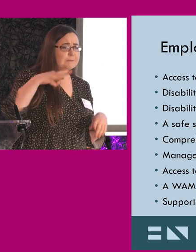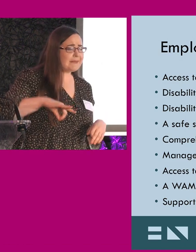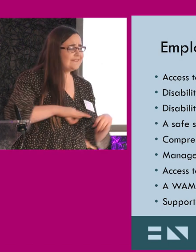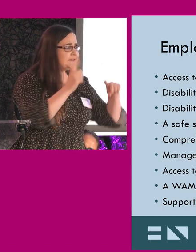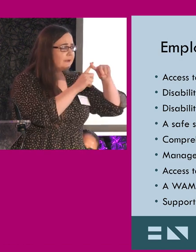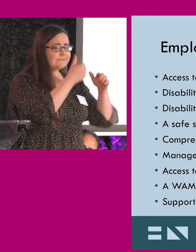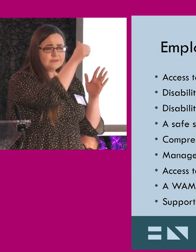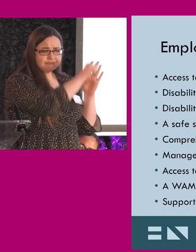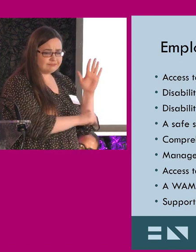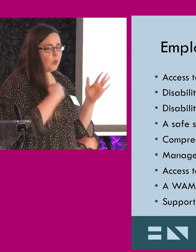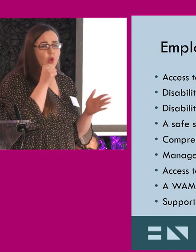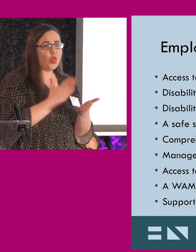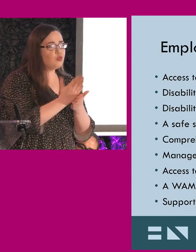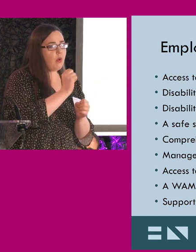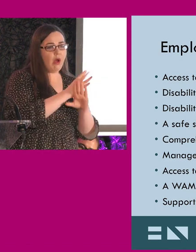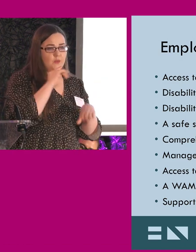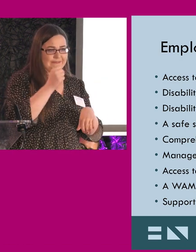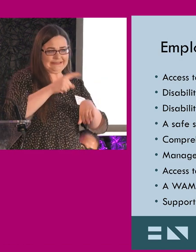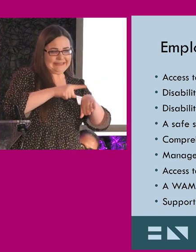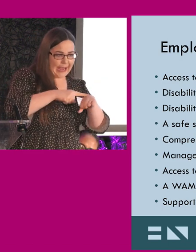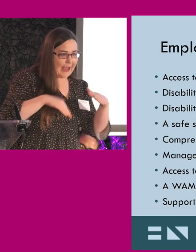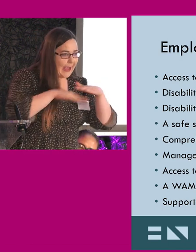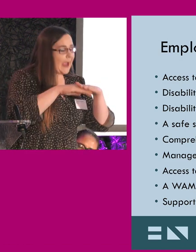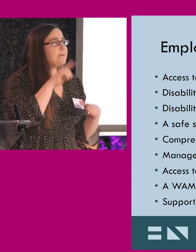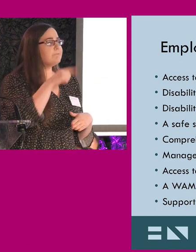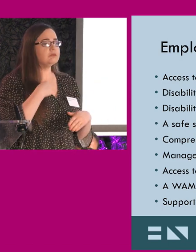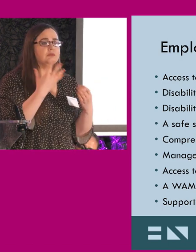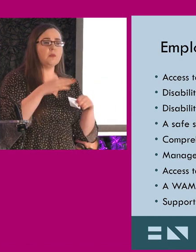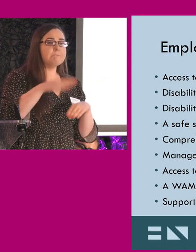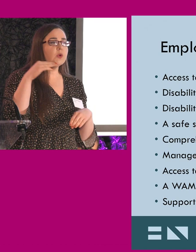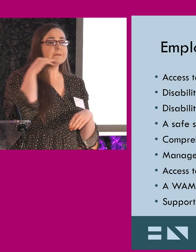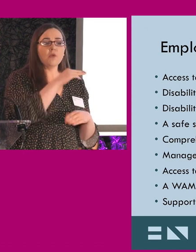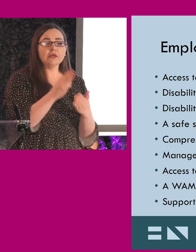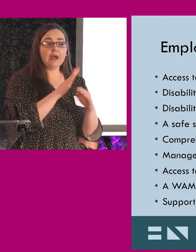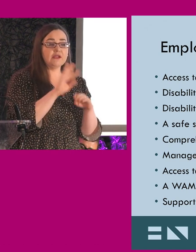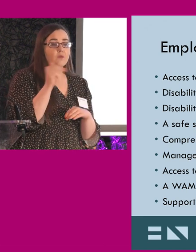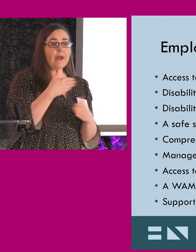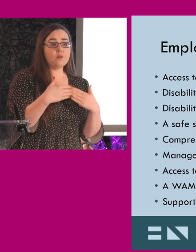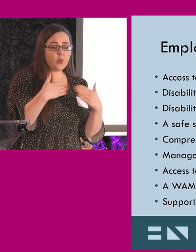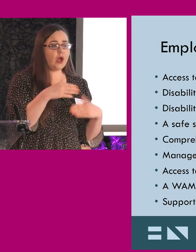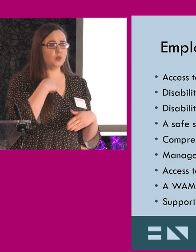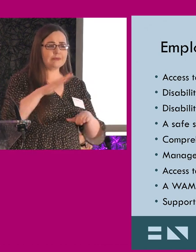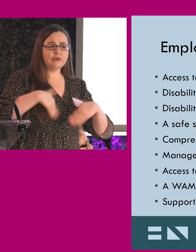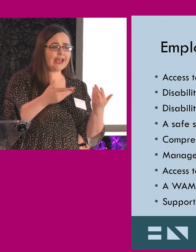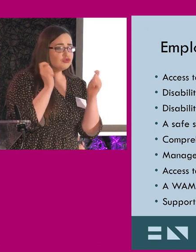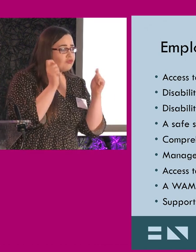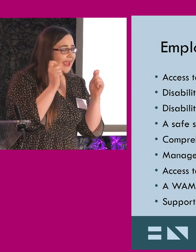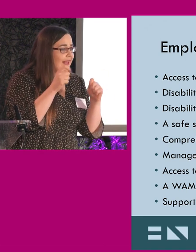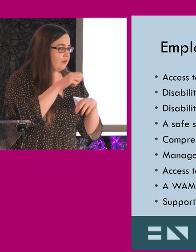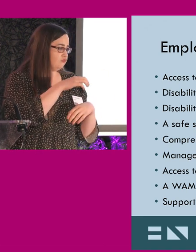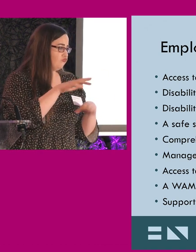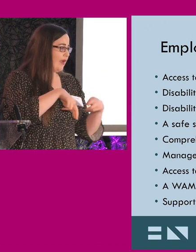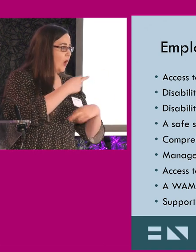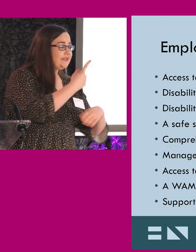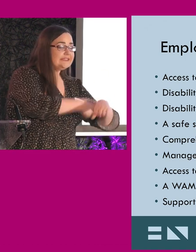so we have a list of benefits here for employers. I'm not going to go through all of them again because we're against time. But most importantly within WAM